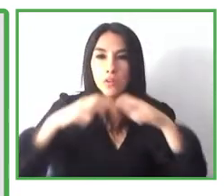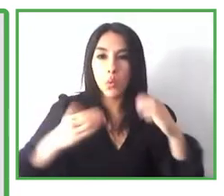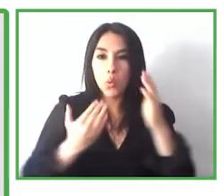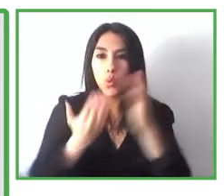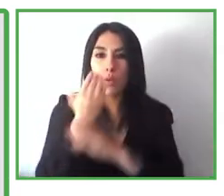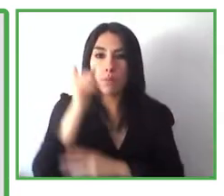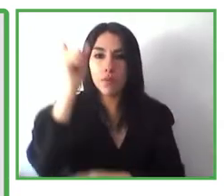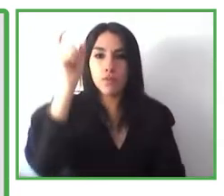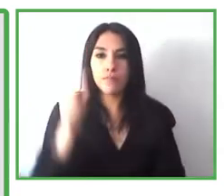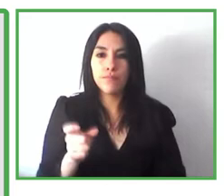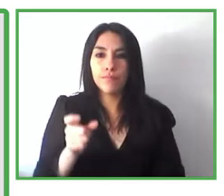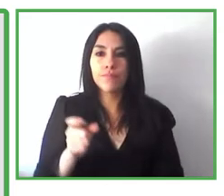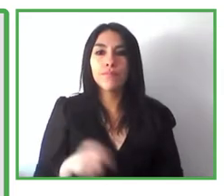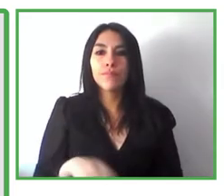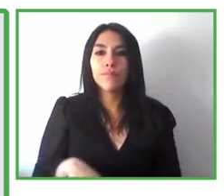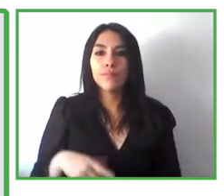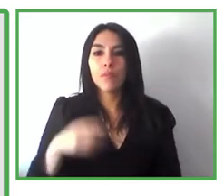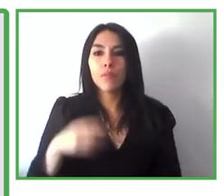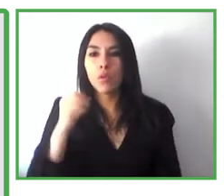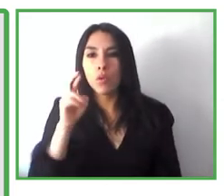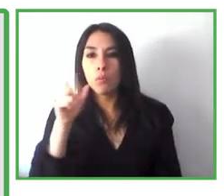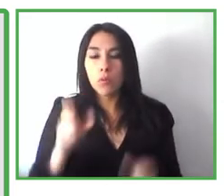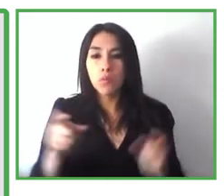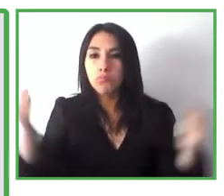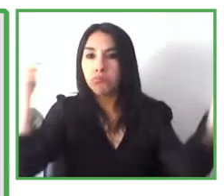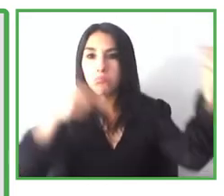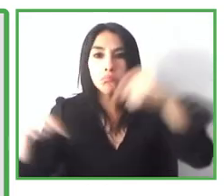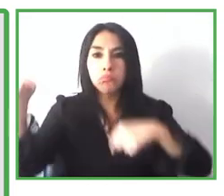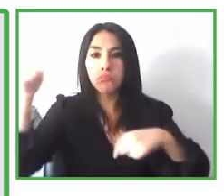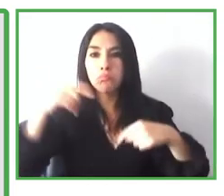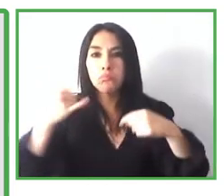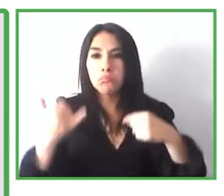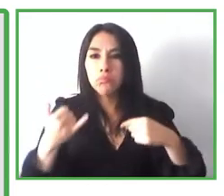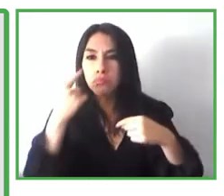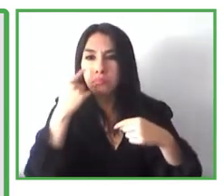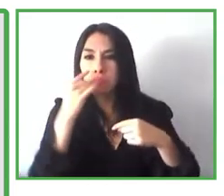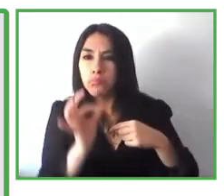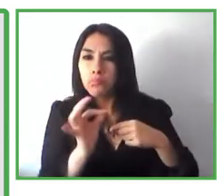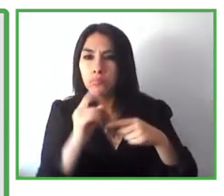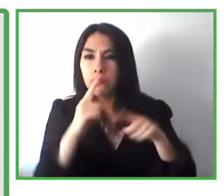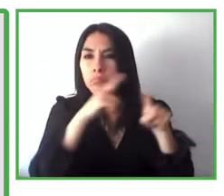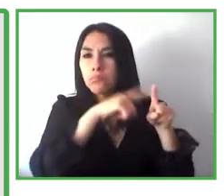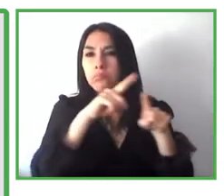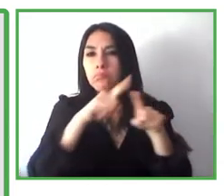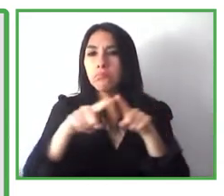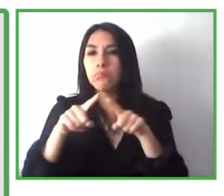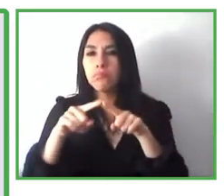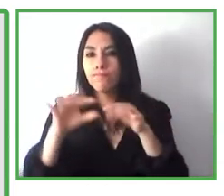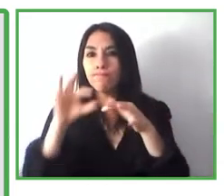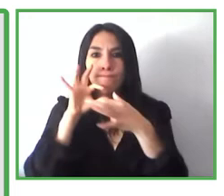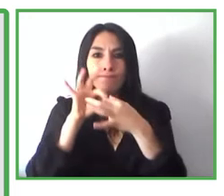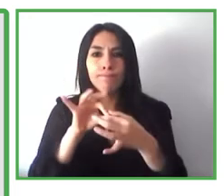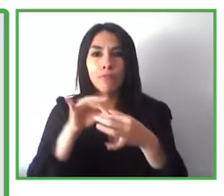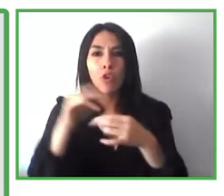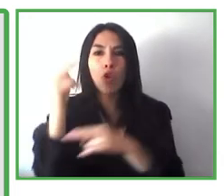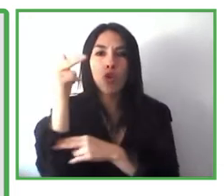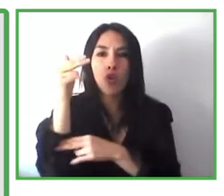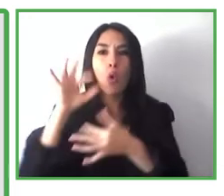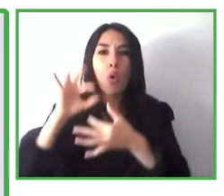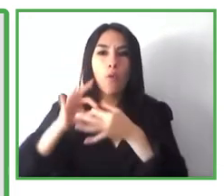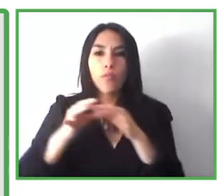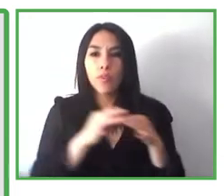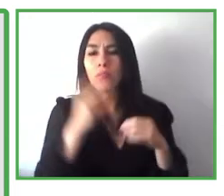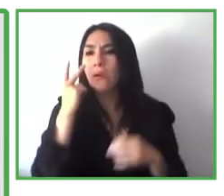different customers and visitors that are more related to each chain of hotels, and we have seen the